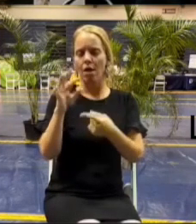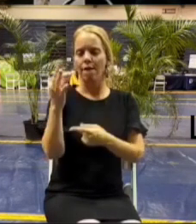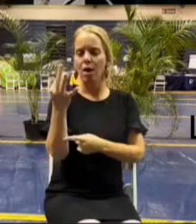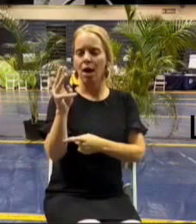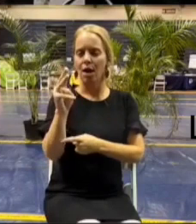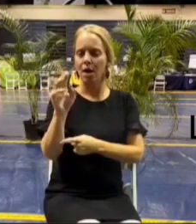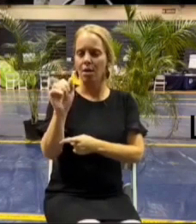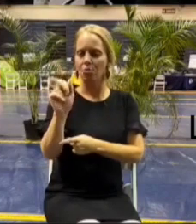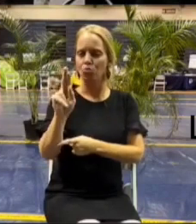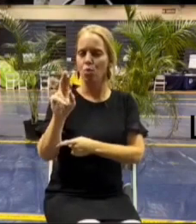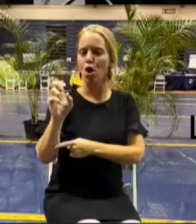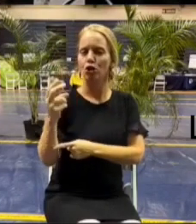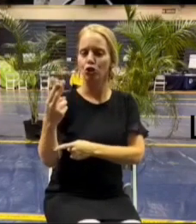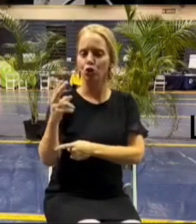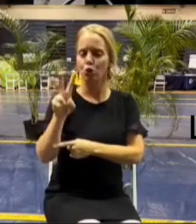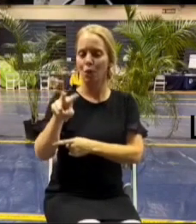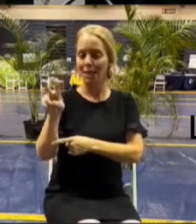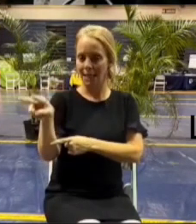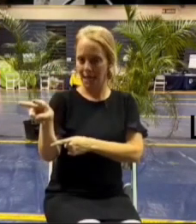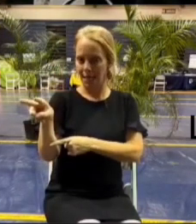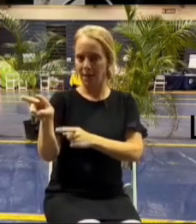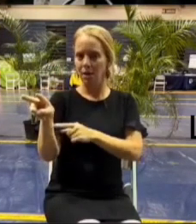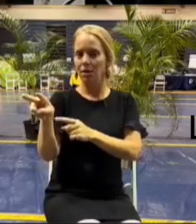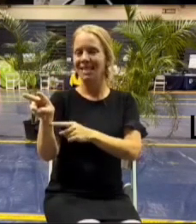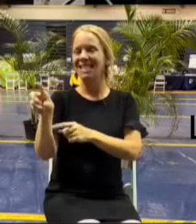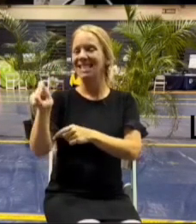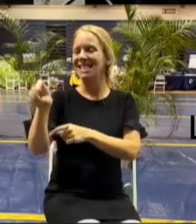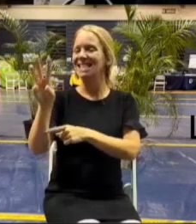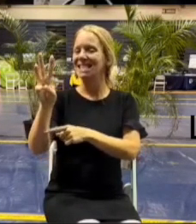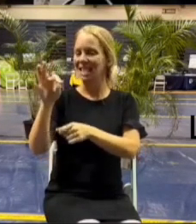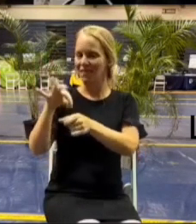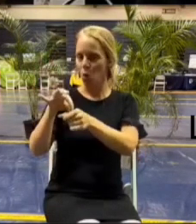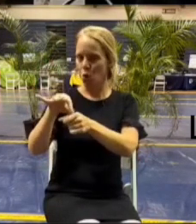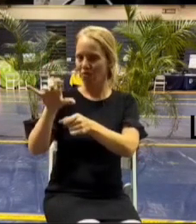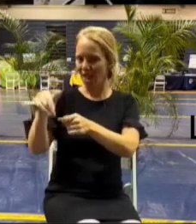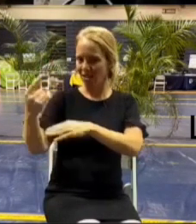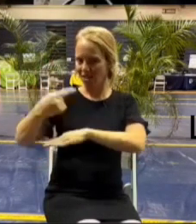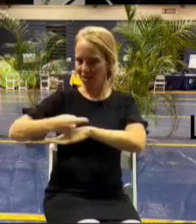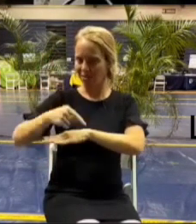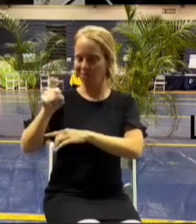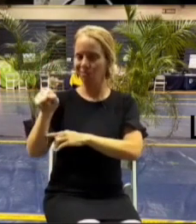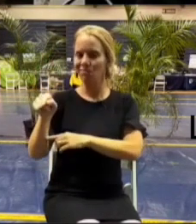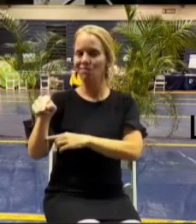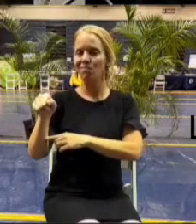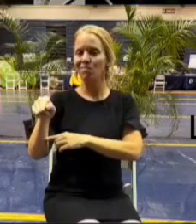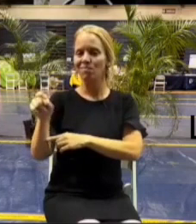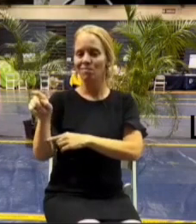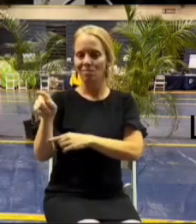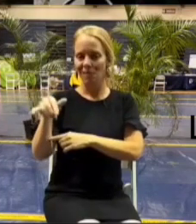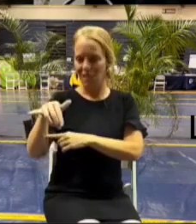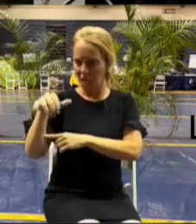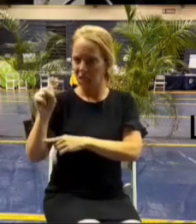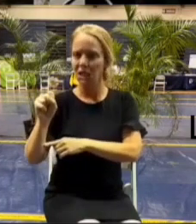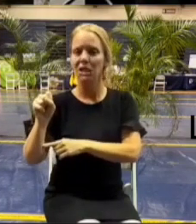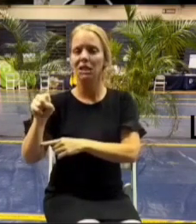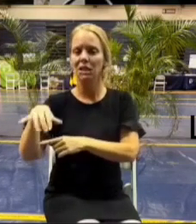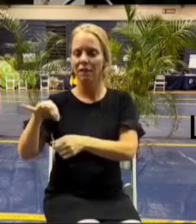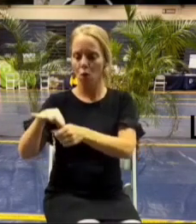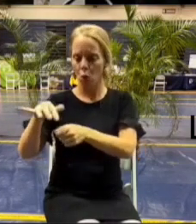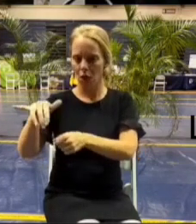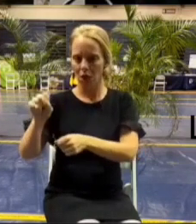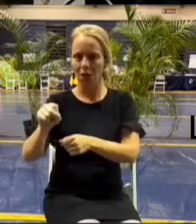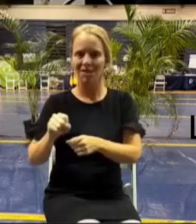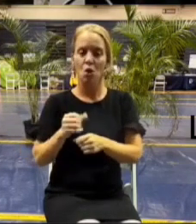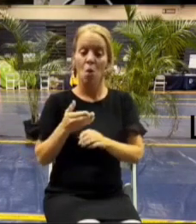march 22nd and we'll need six votes um saying yes we only had